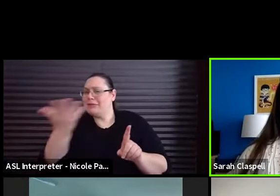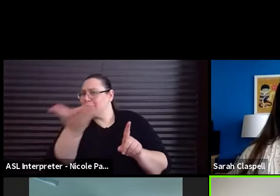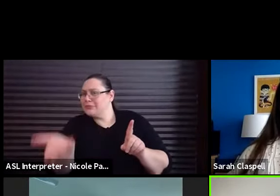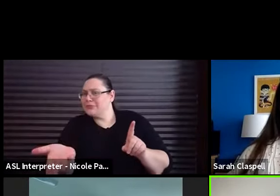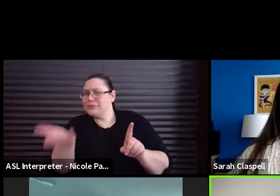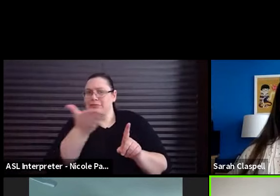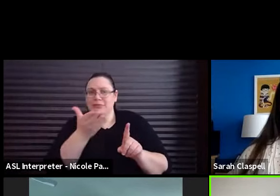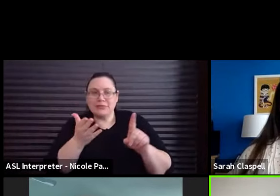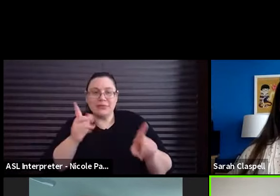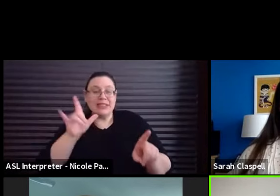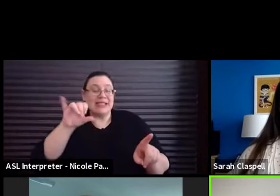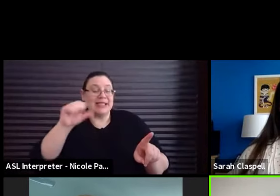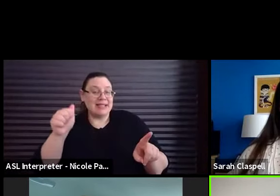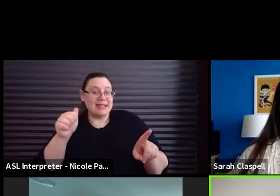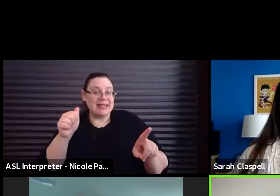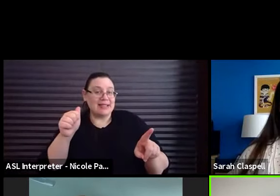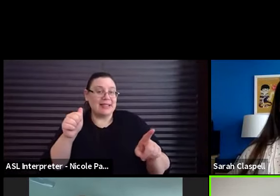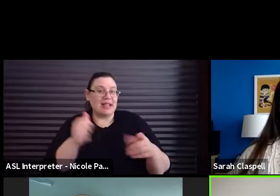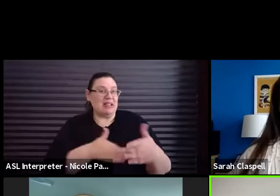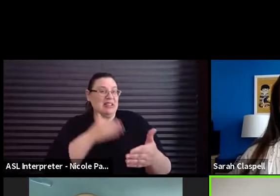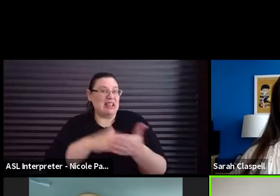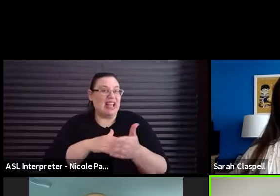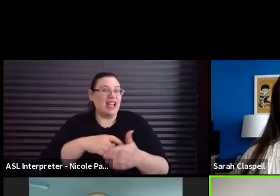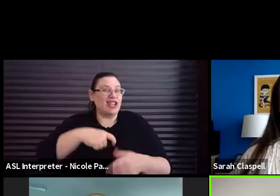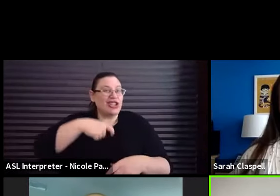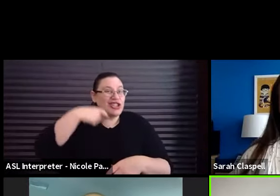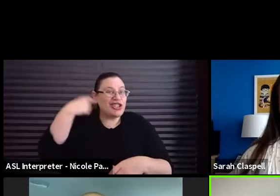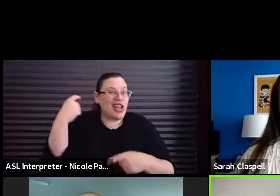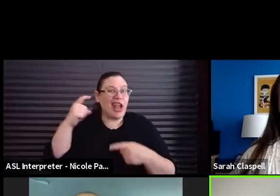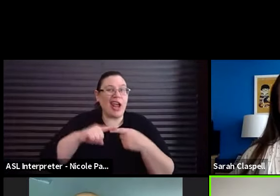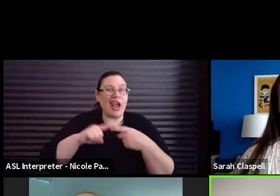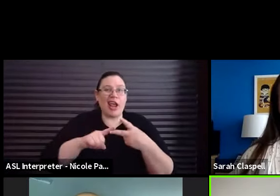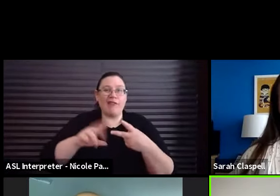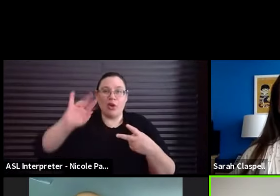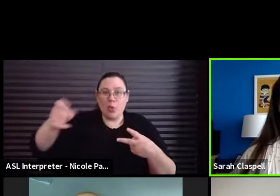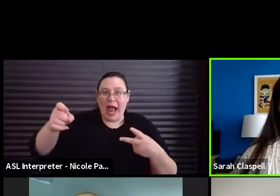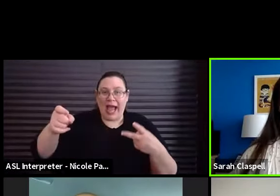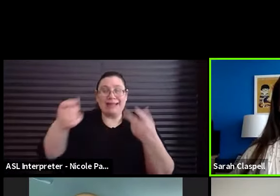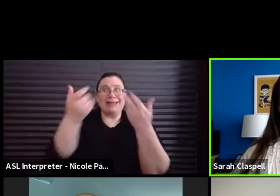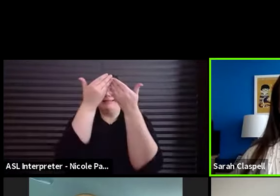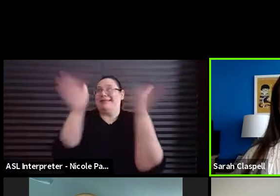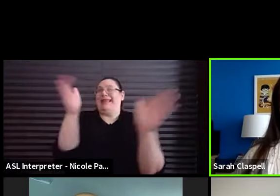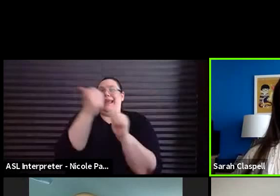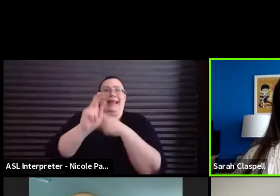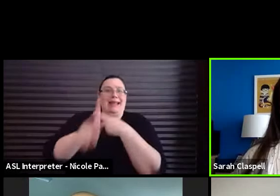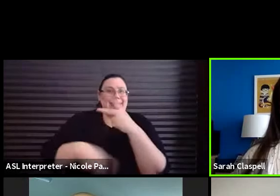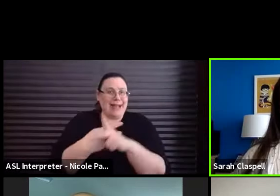She's against shaving and waxing of all types. Oh yeah.